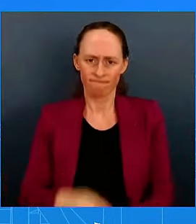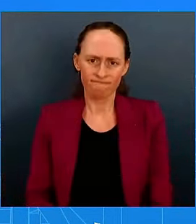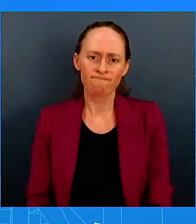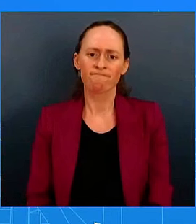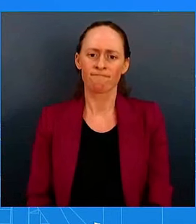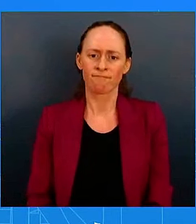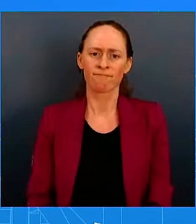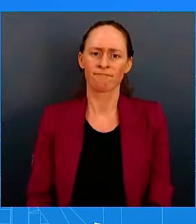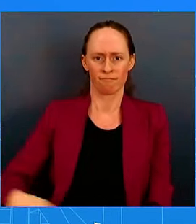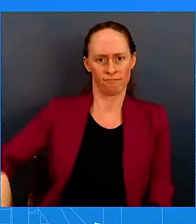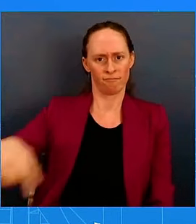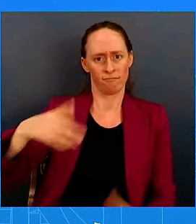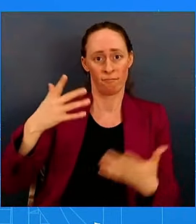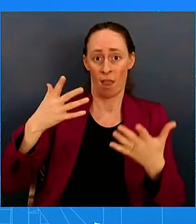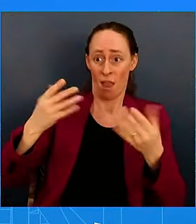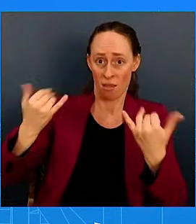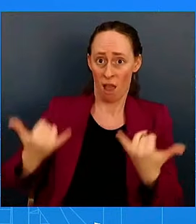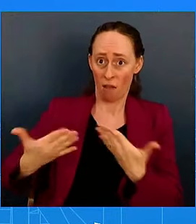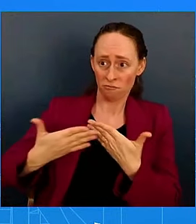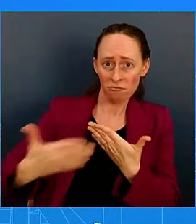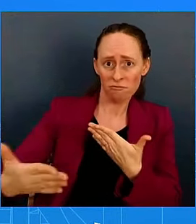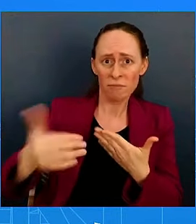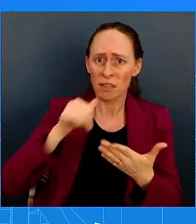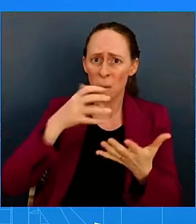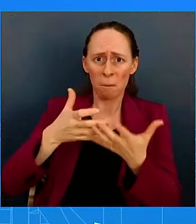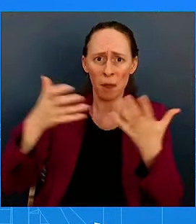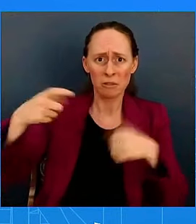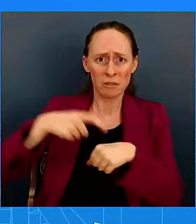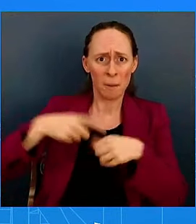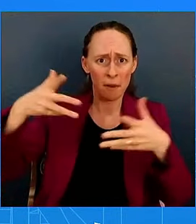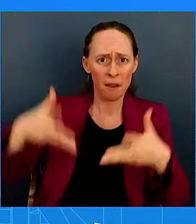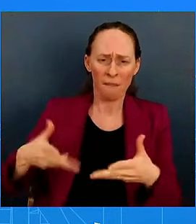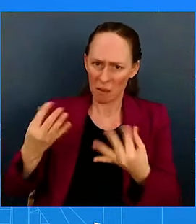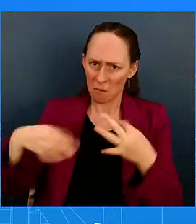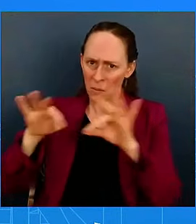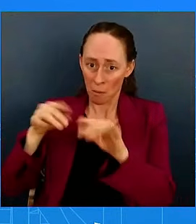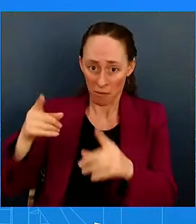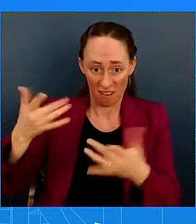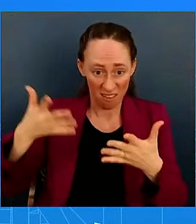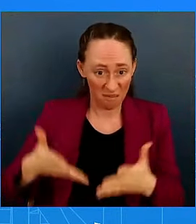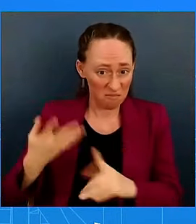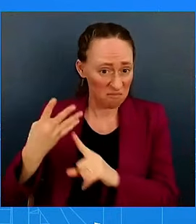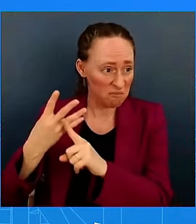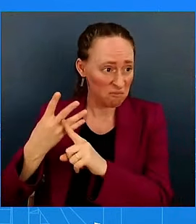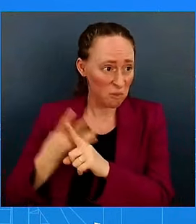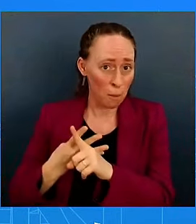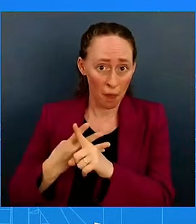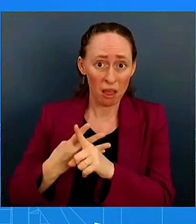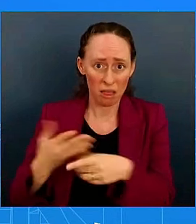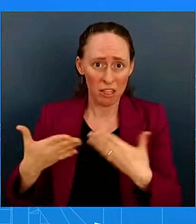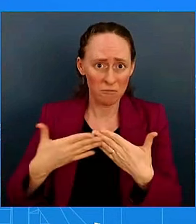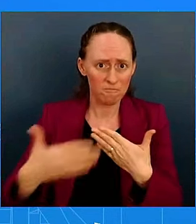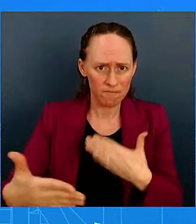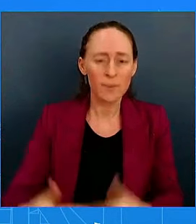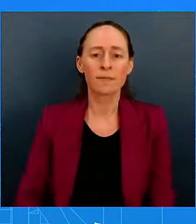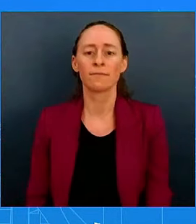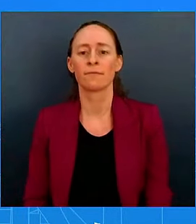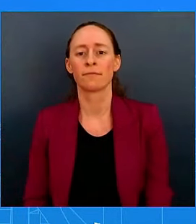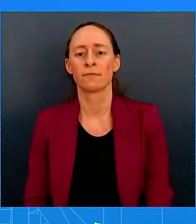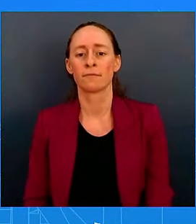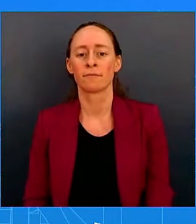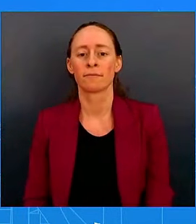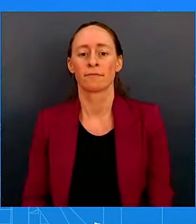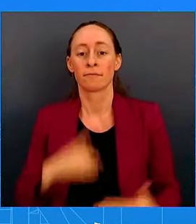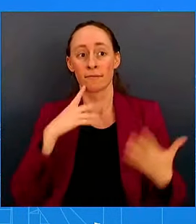about his last four months. And speaking to this specific moment that we saw,